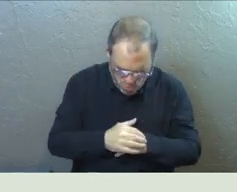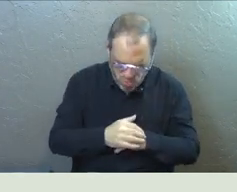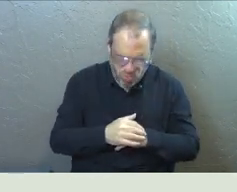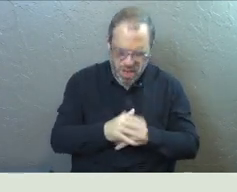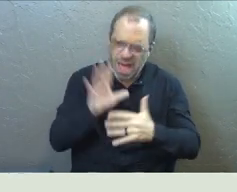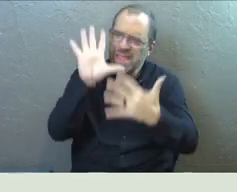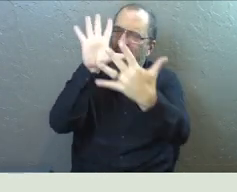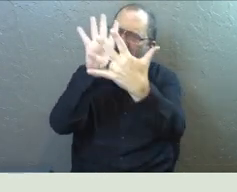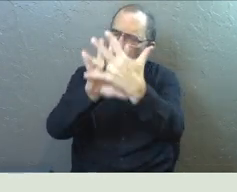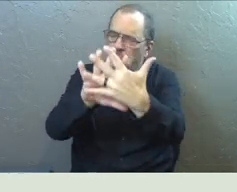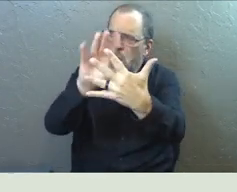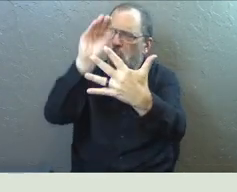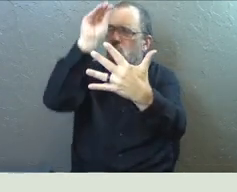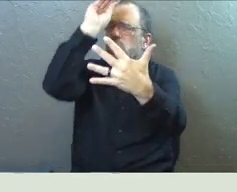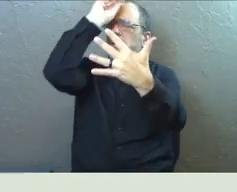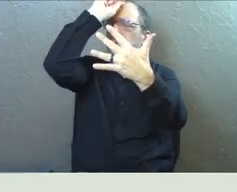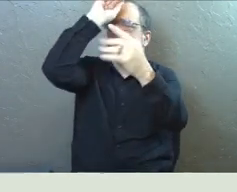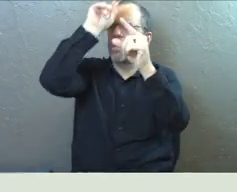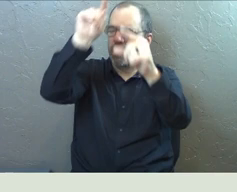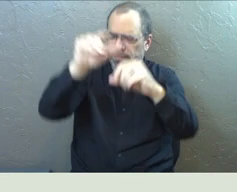people that learn from you.